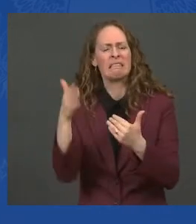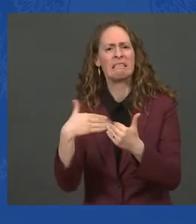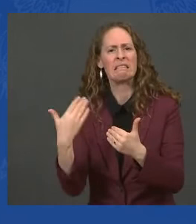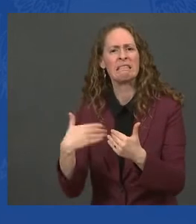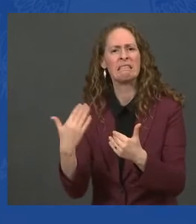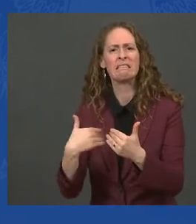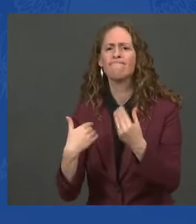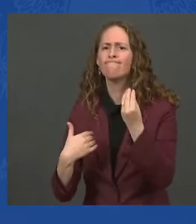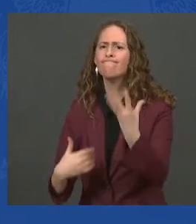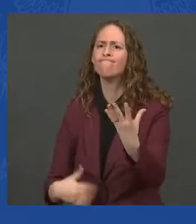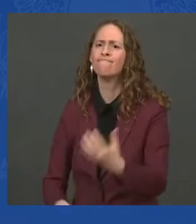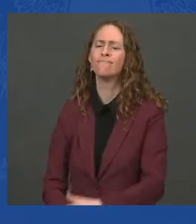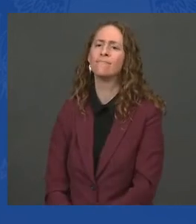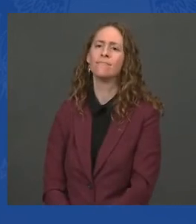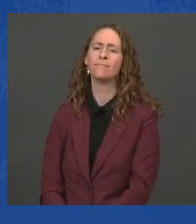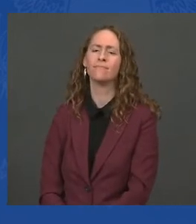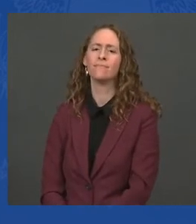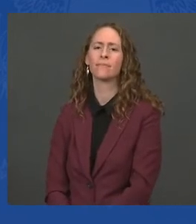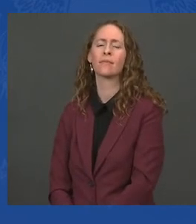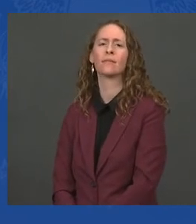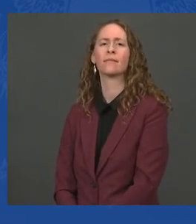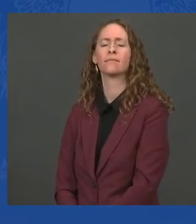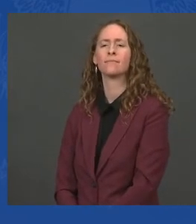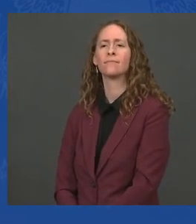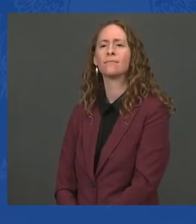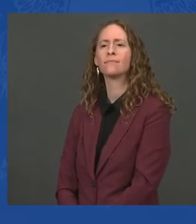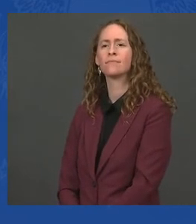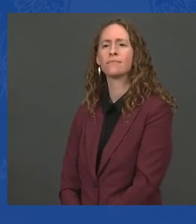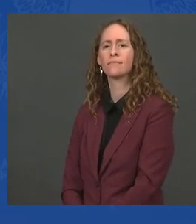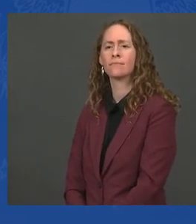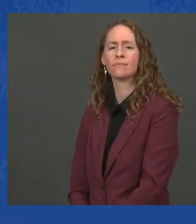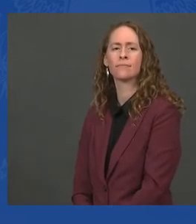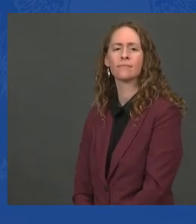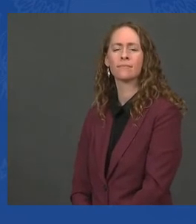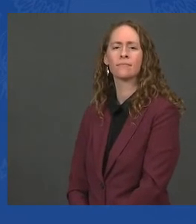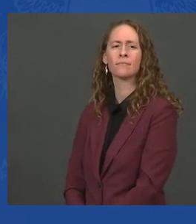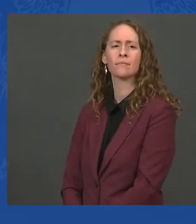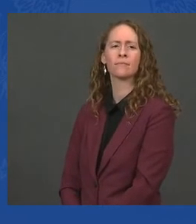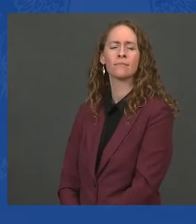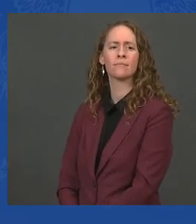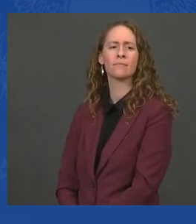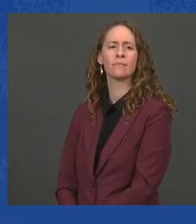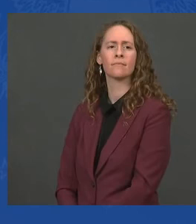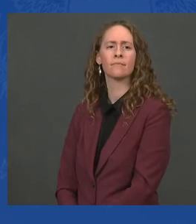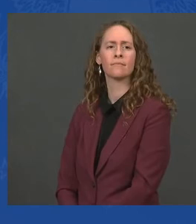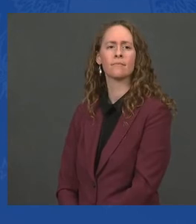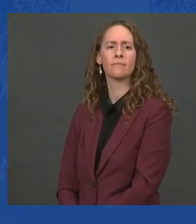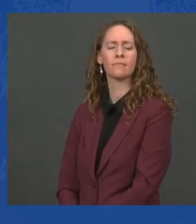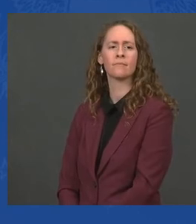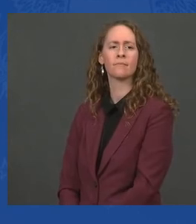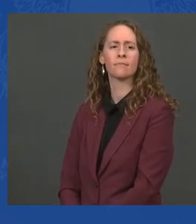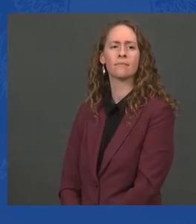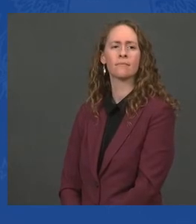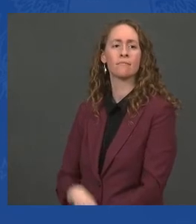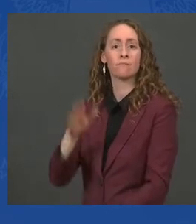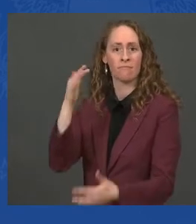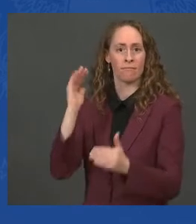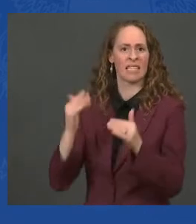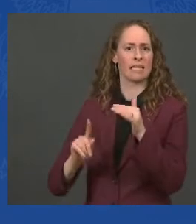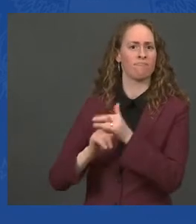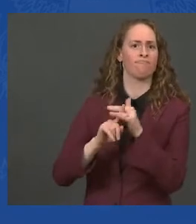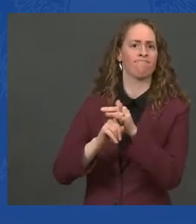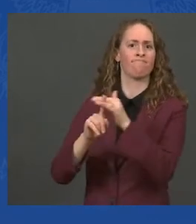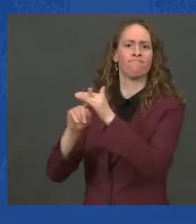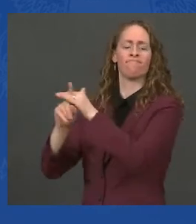Given that there are now multiple cases of Omicron here, in the U.S., are you considering requiring